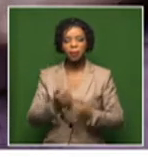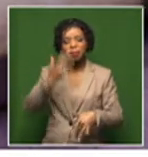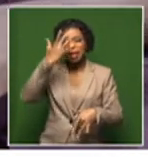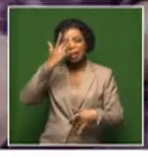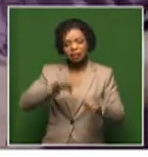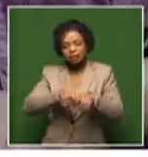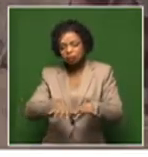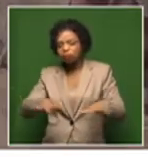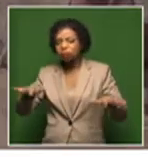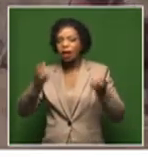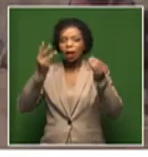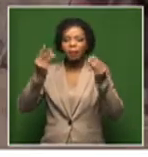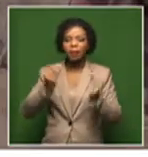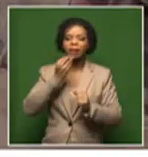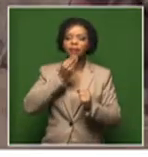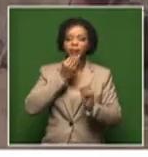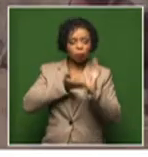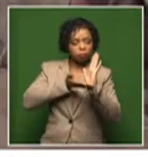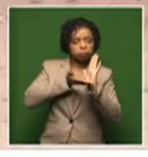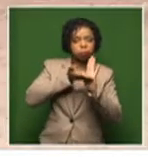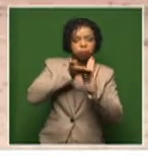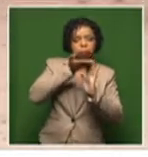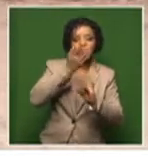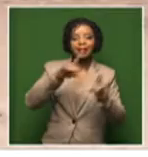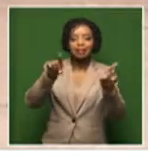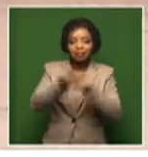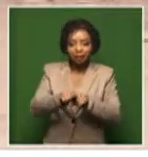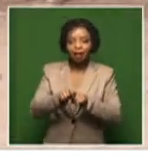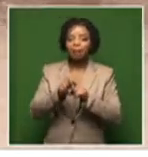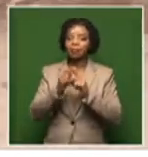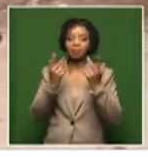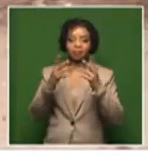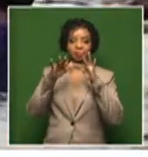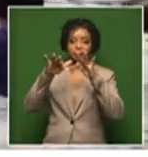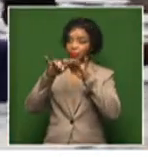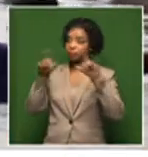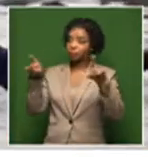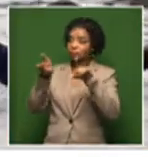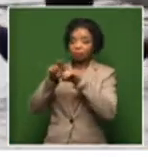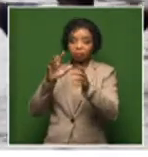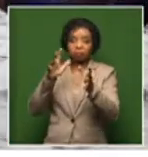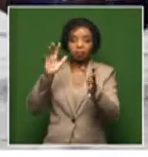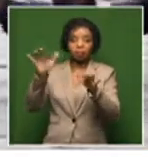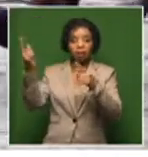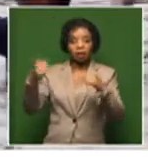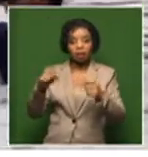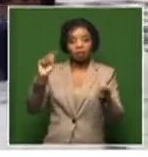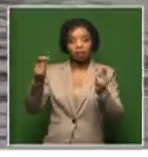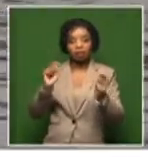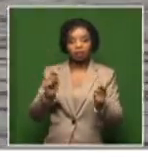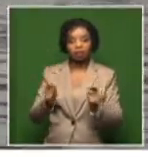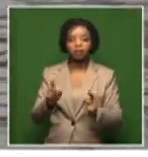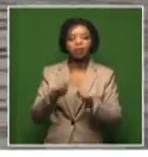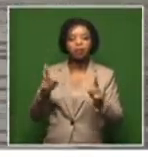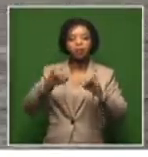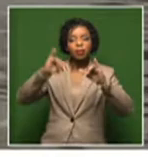rising food prices and the creation of climate refugees. The most devastating effects are visited